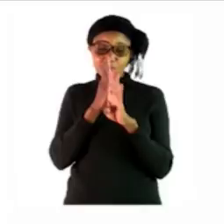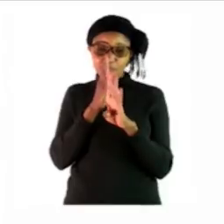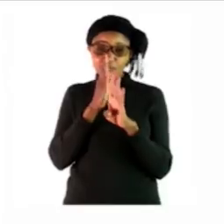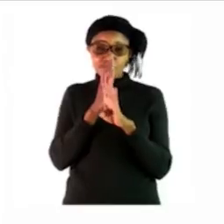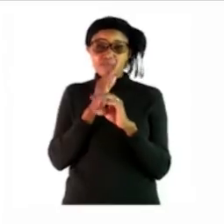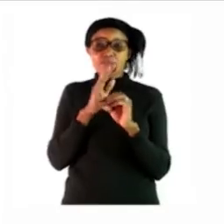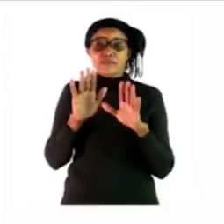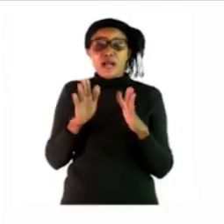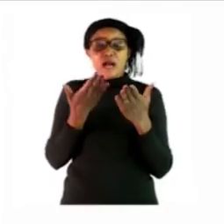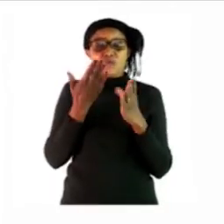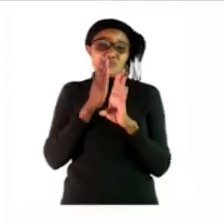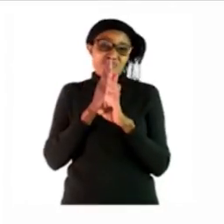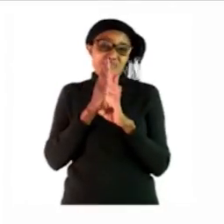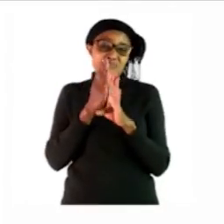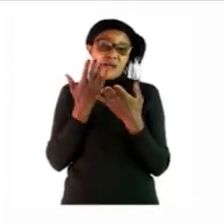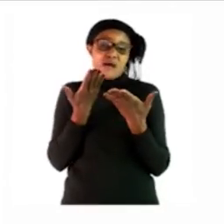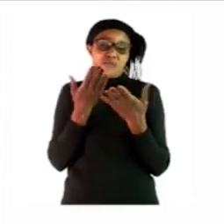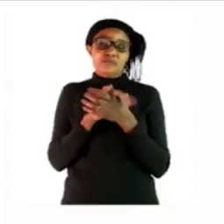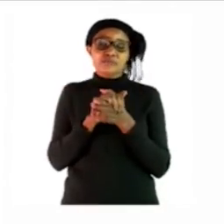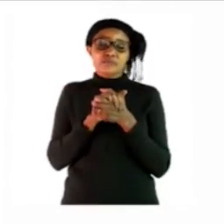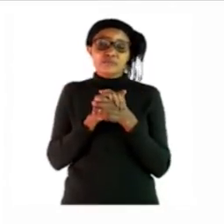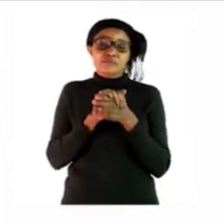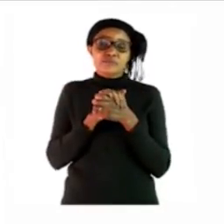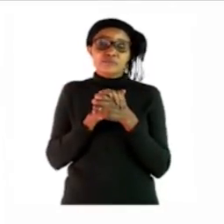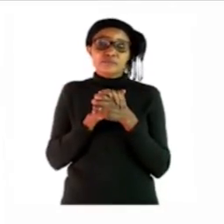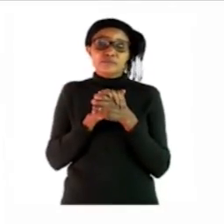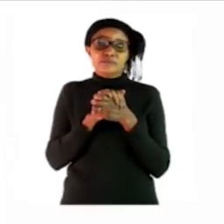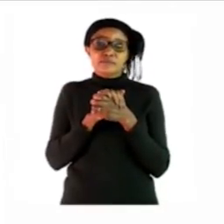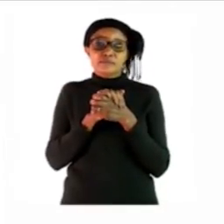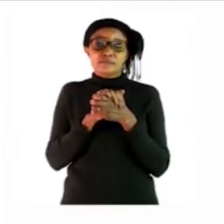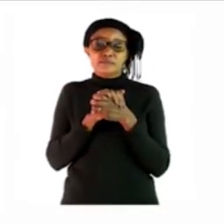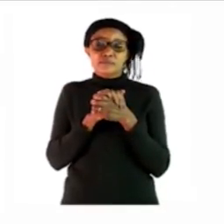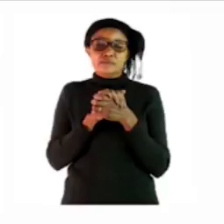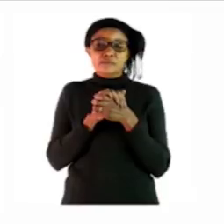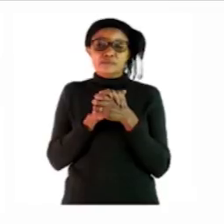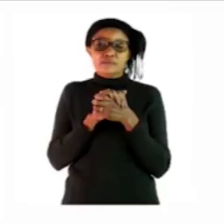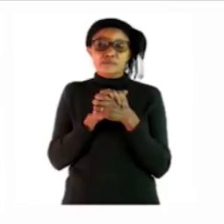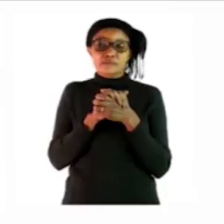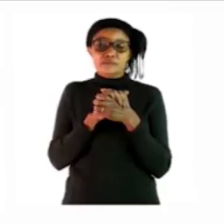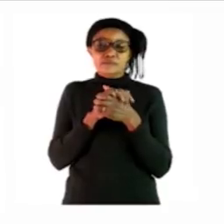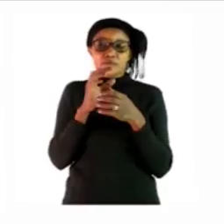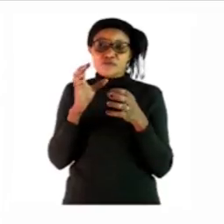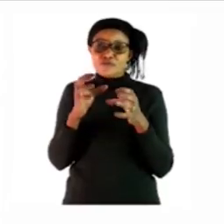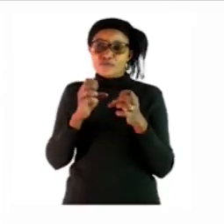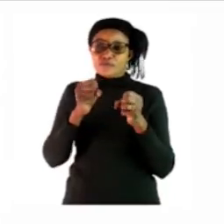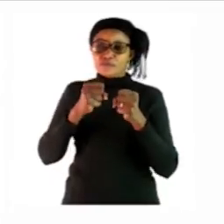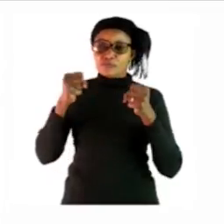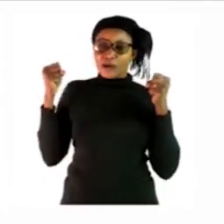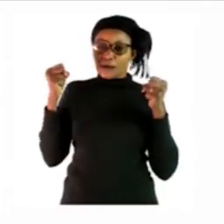how will we do it when we take the apple out of the fridge